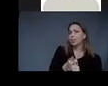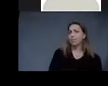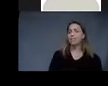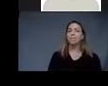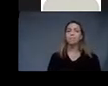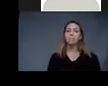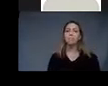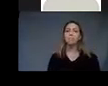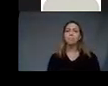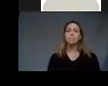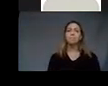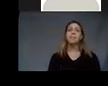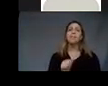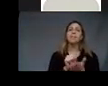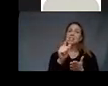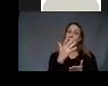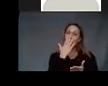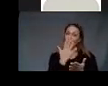that's it thank you very much